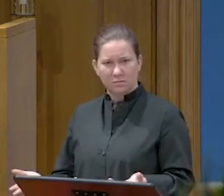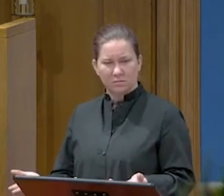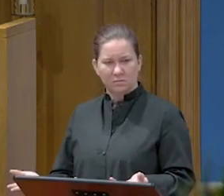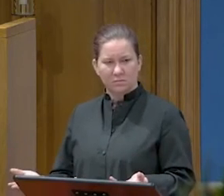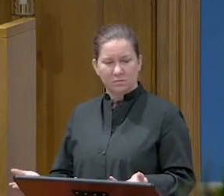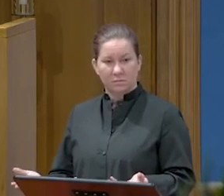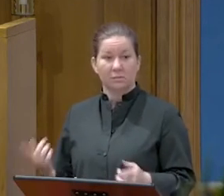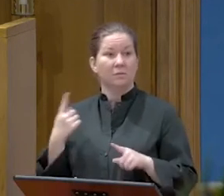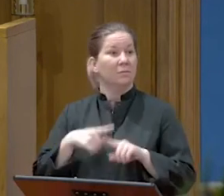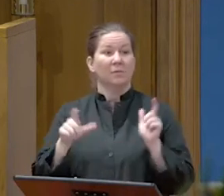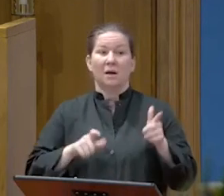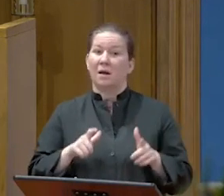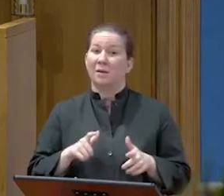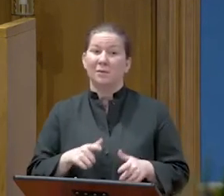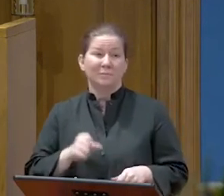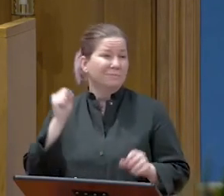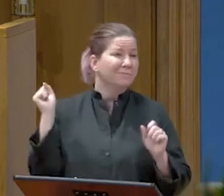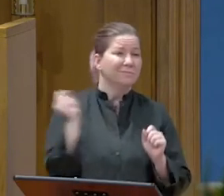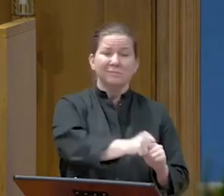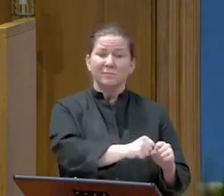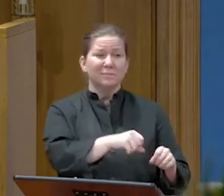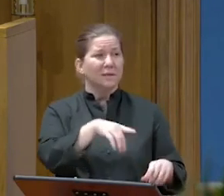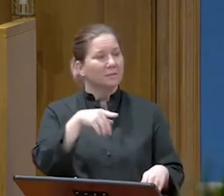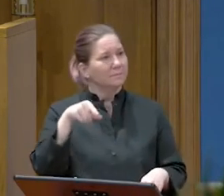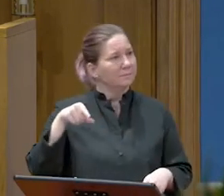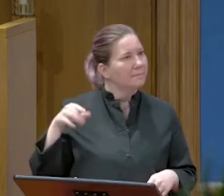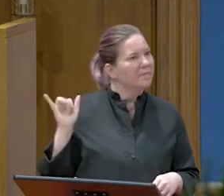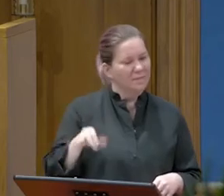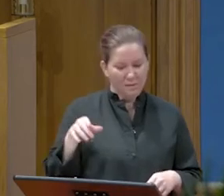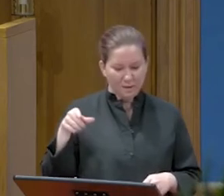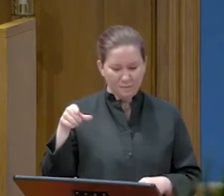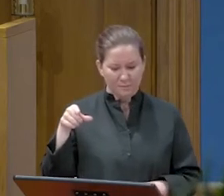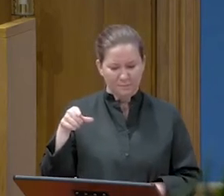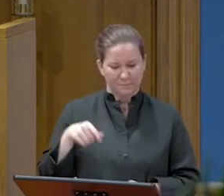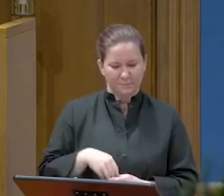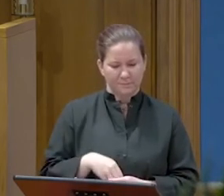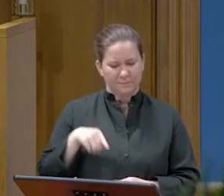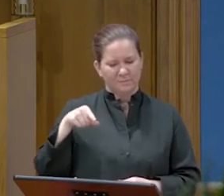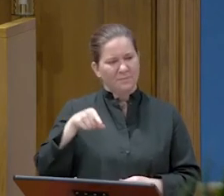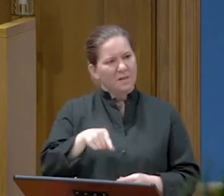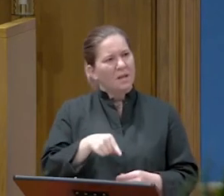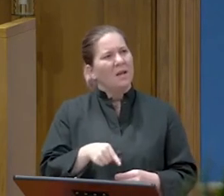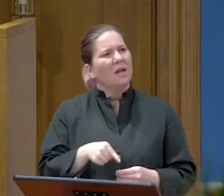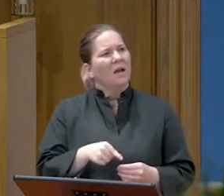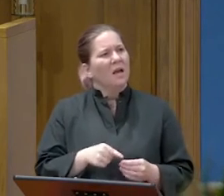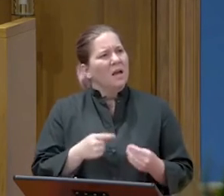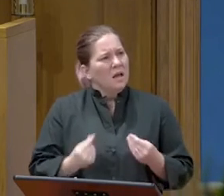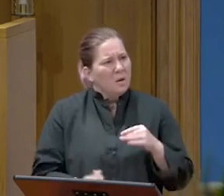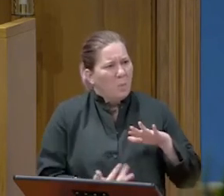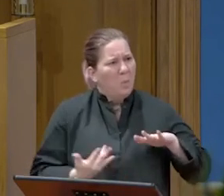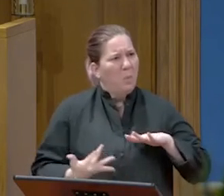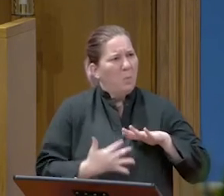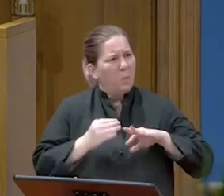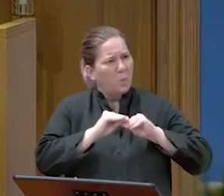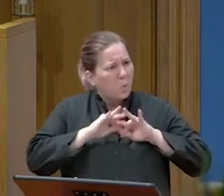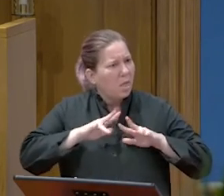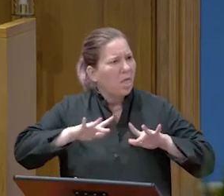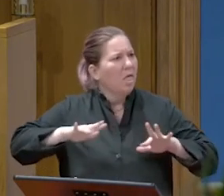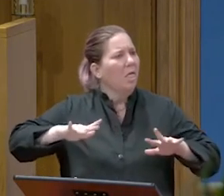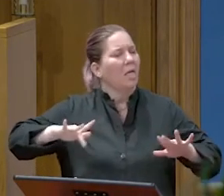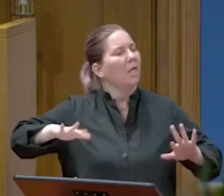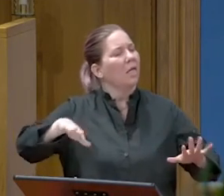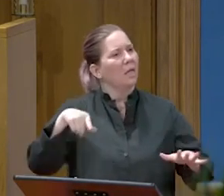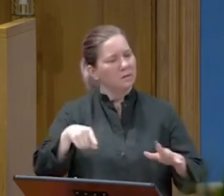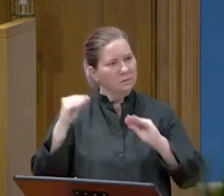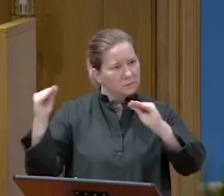But they were insistent and said, He stirs up the people by teaching throughout all Judea, from